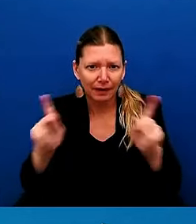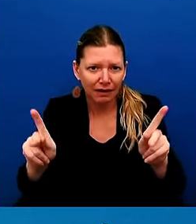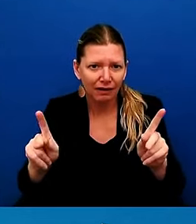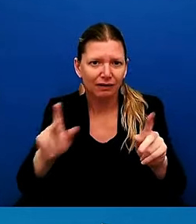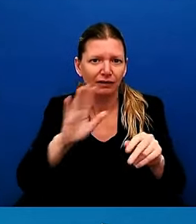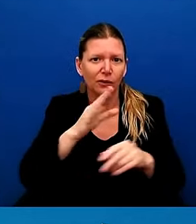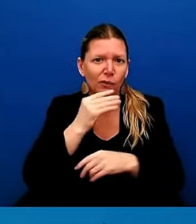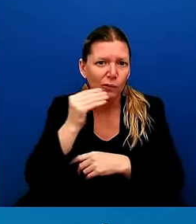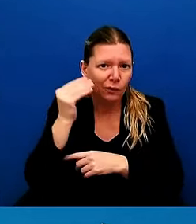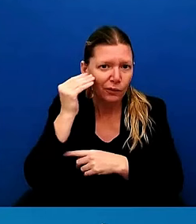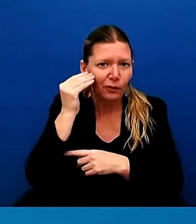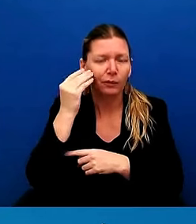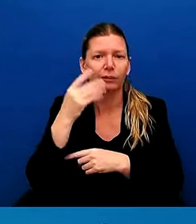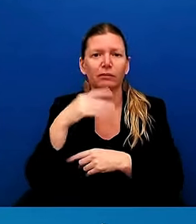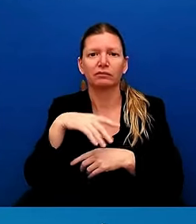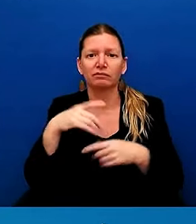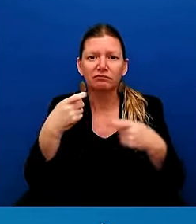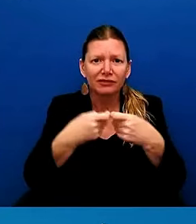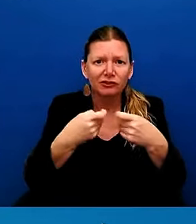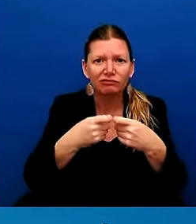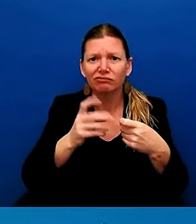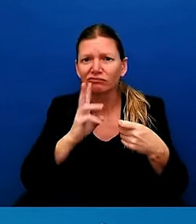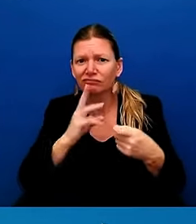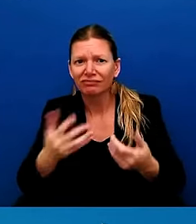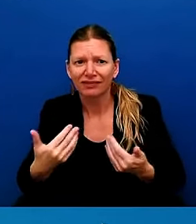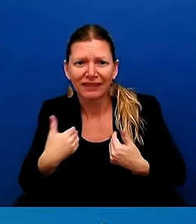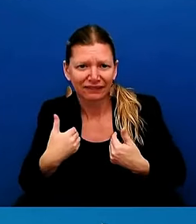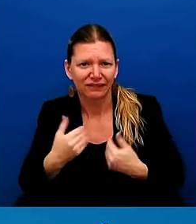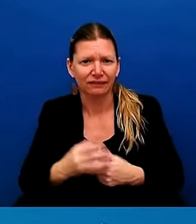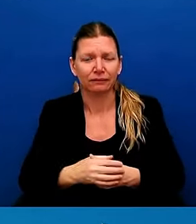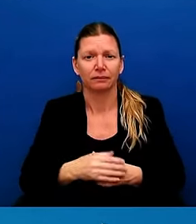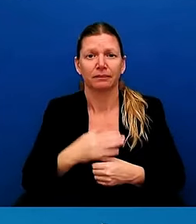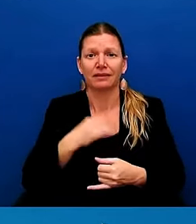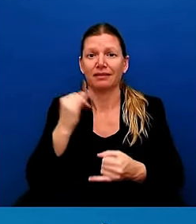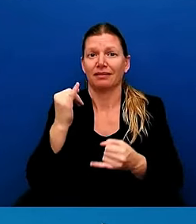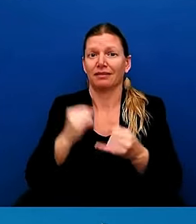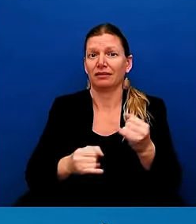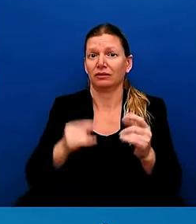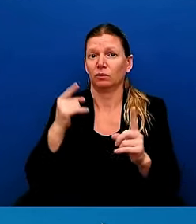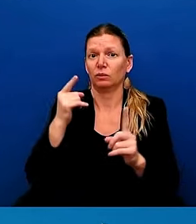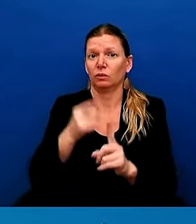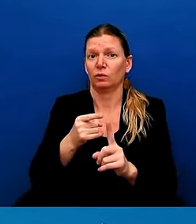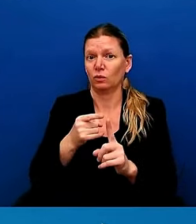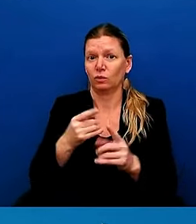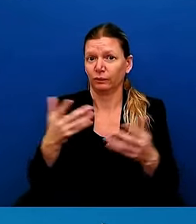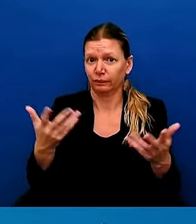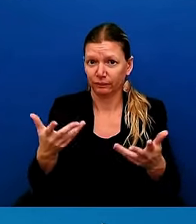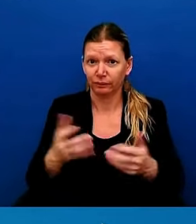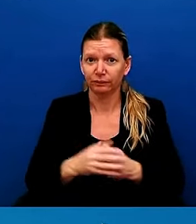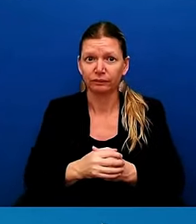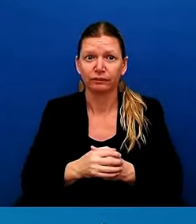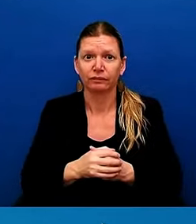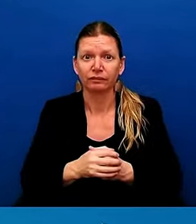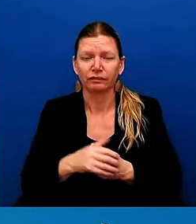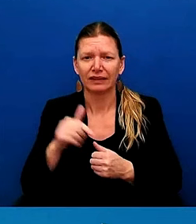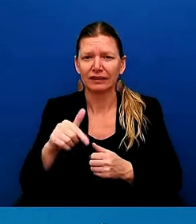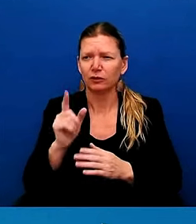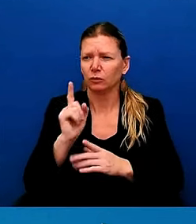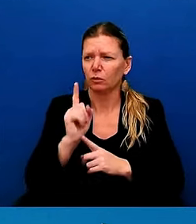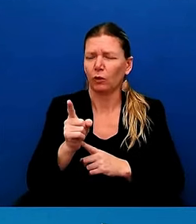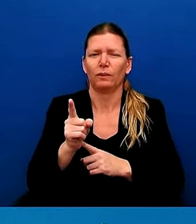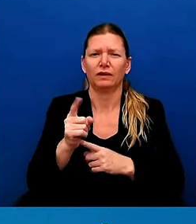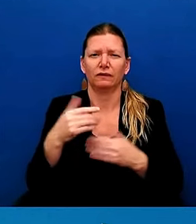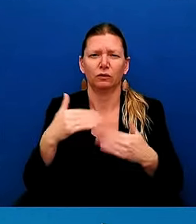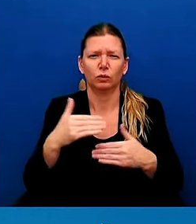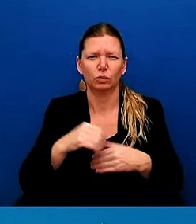my last point is this. I think that in these moments of hardship, one of the beauties about who we are